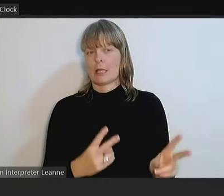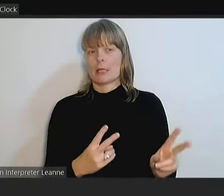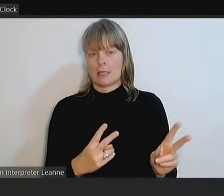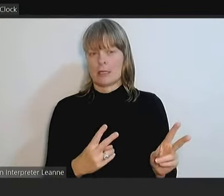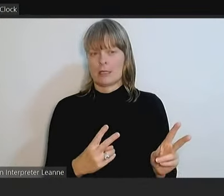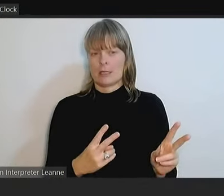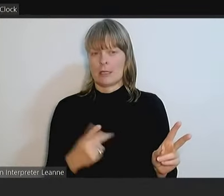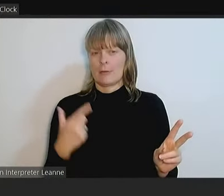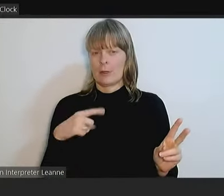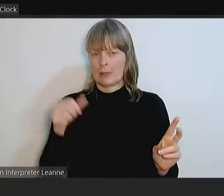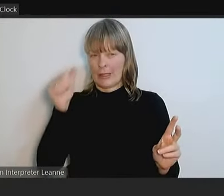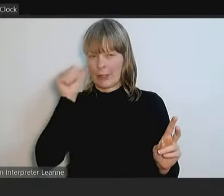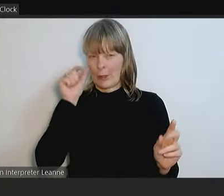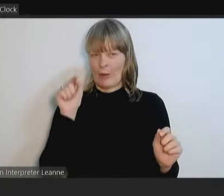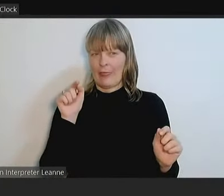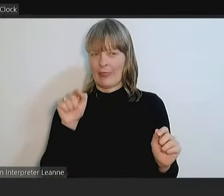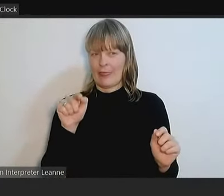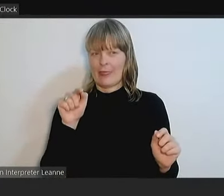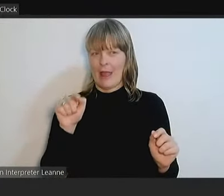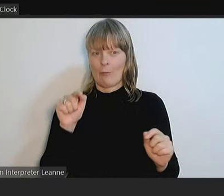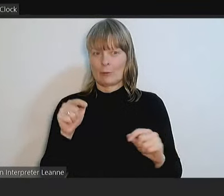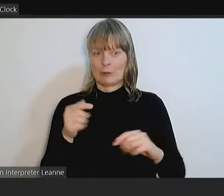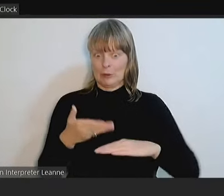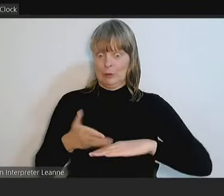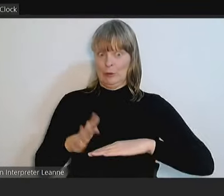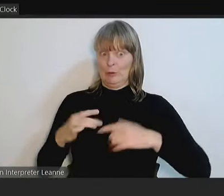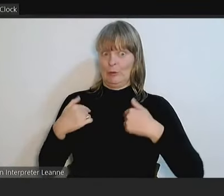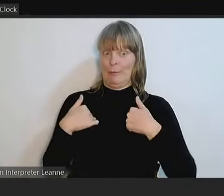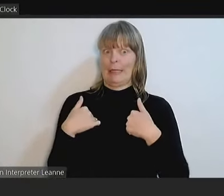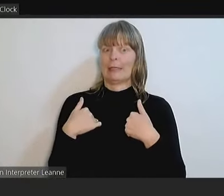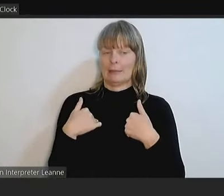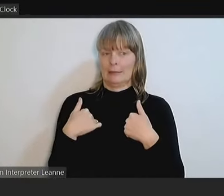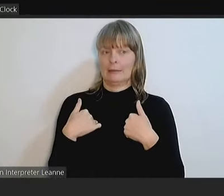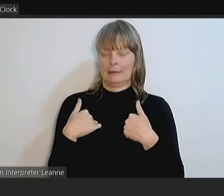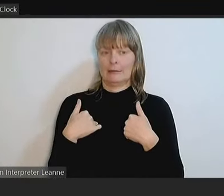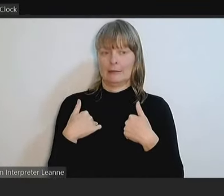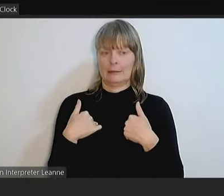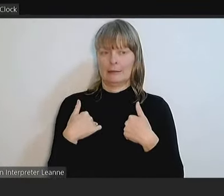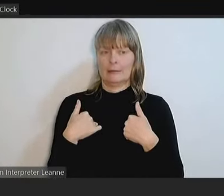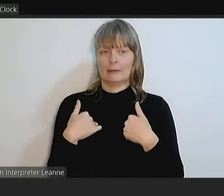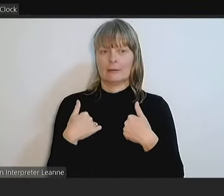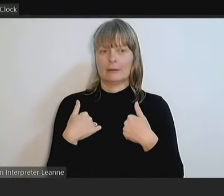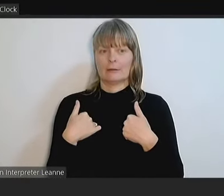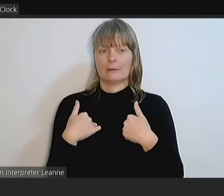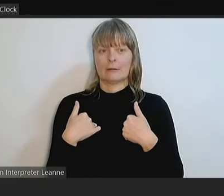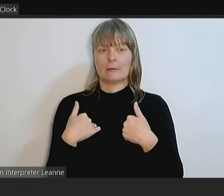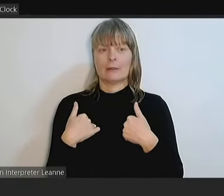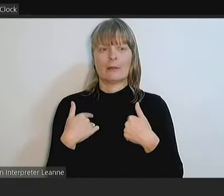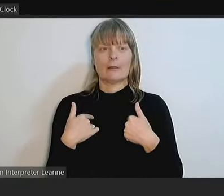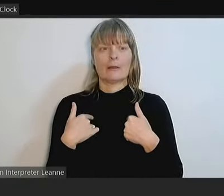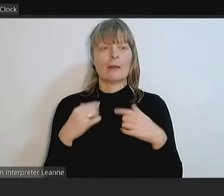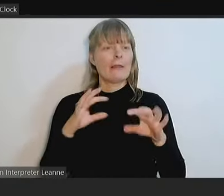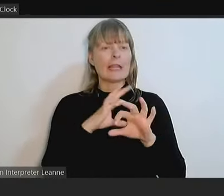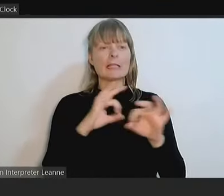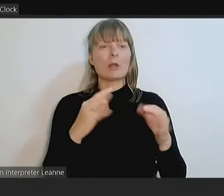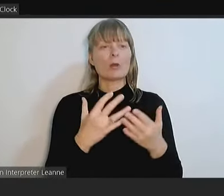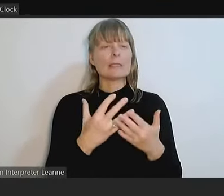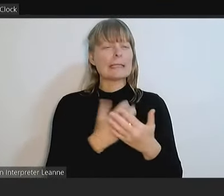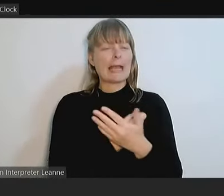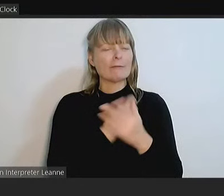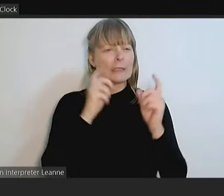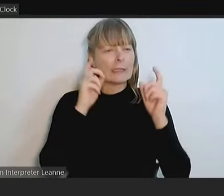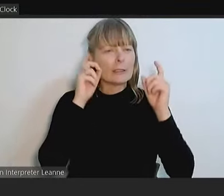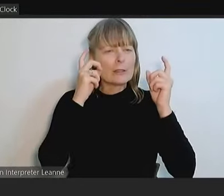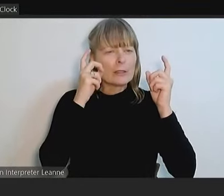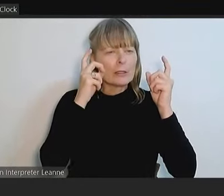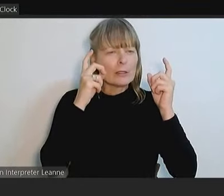um, that was news to me. But also, um, the fact that there's no safety concern so I'm not sure what the urgency at